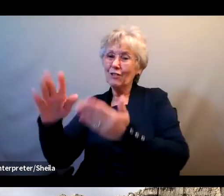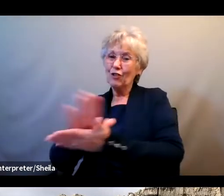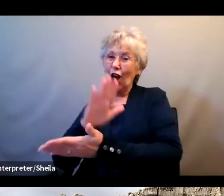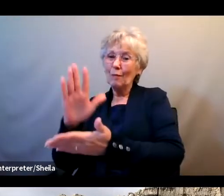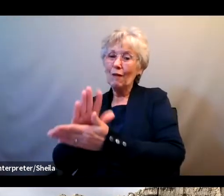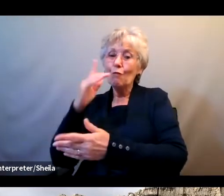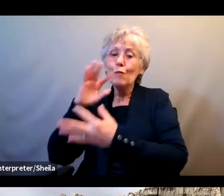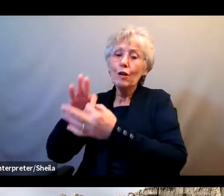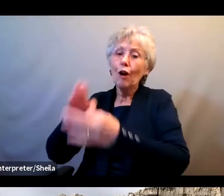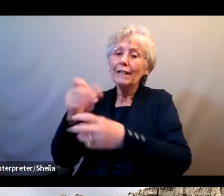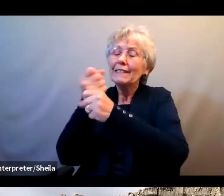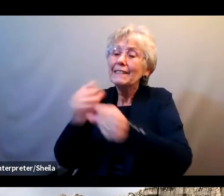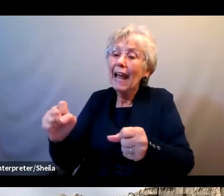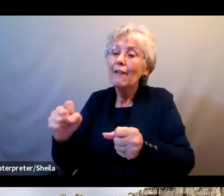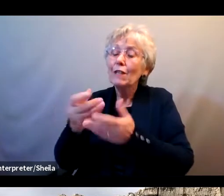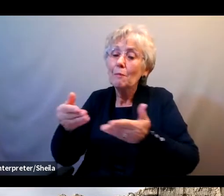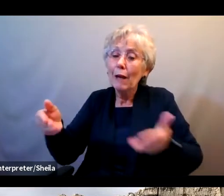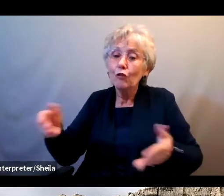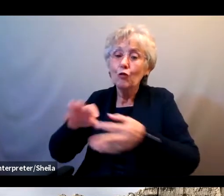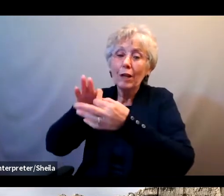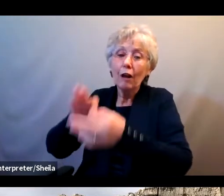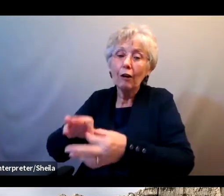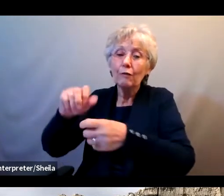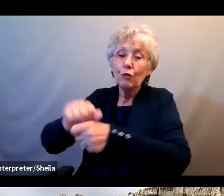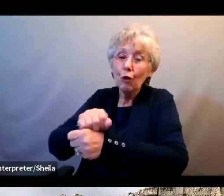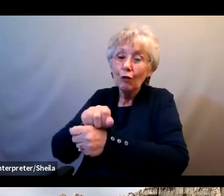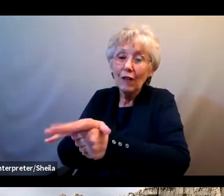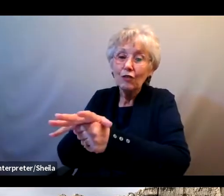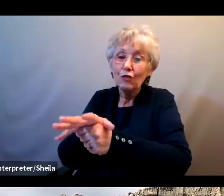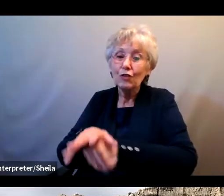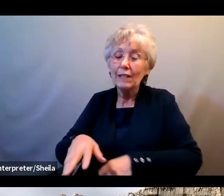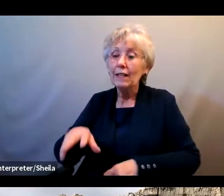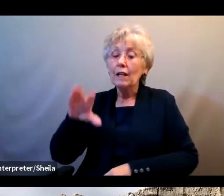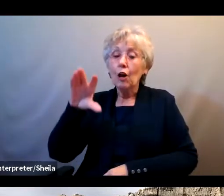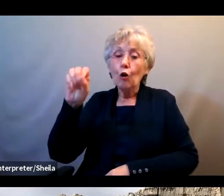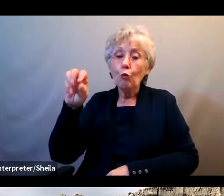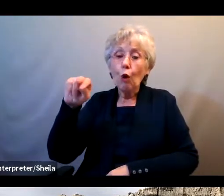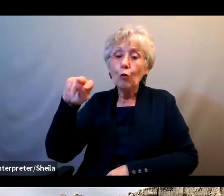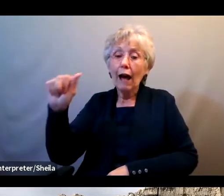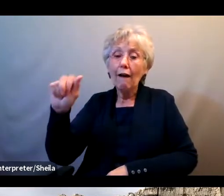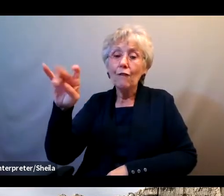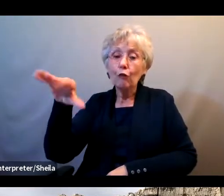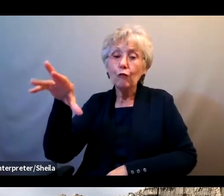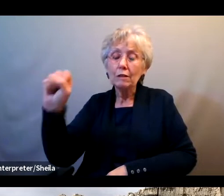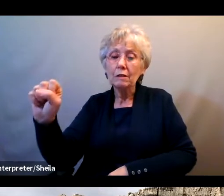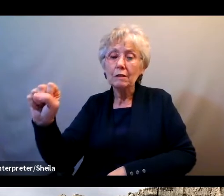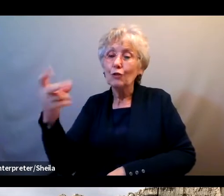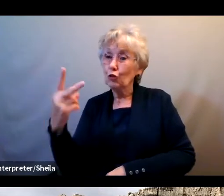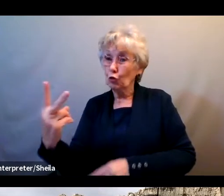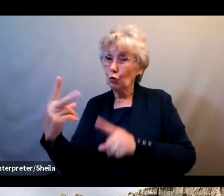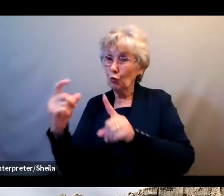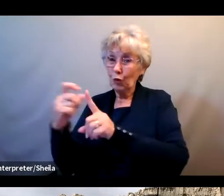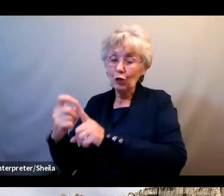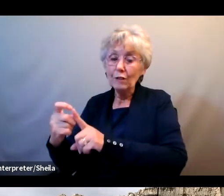spreading of coronavirus. Coronavirus is two words here. And then it says click on the button below to